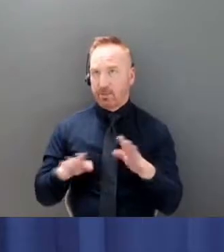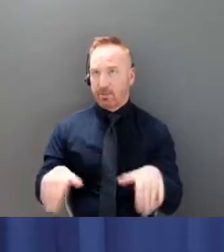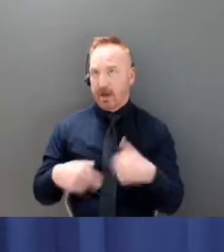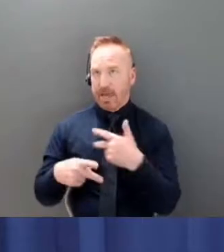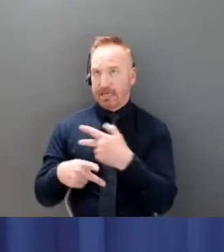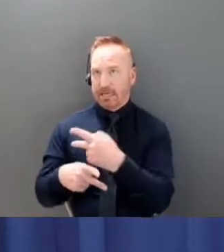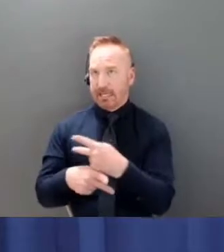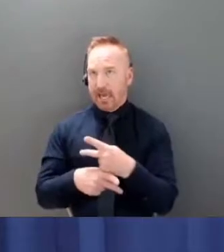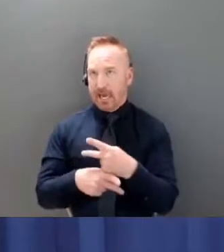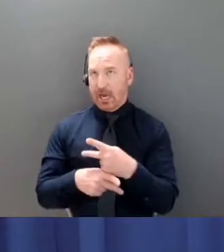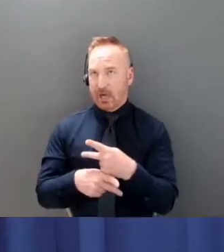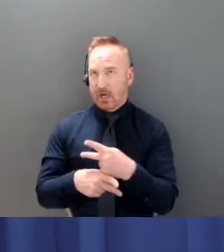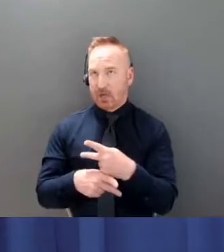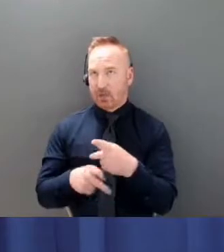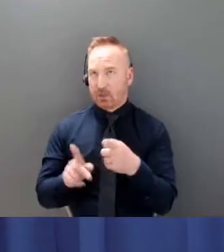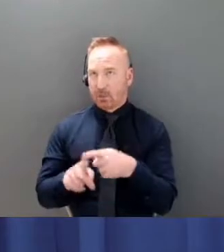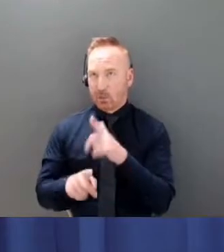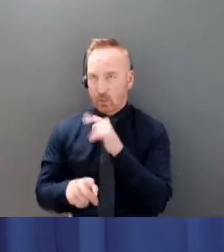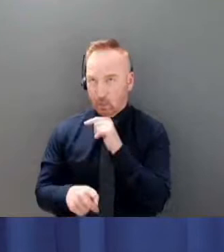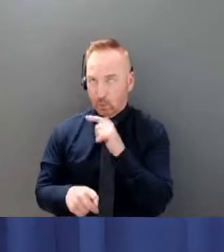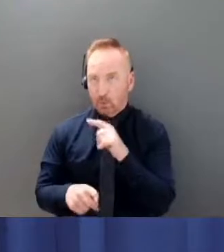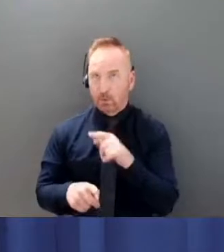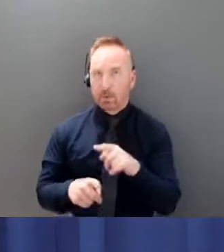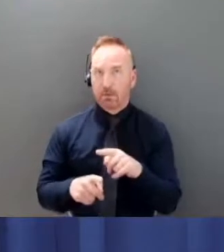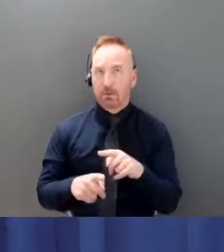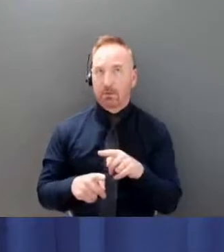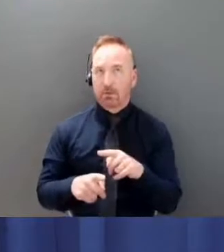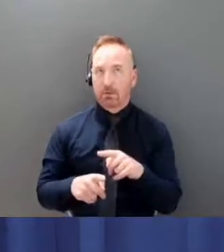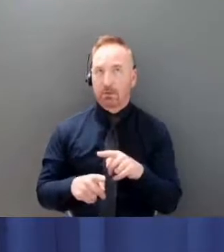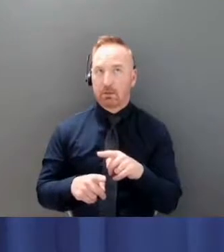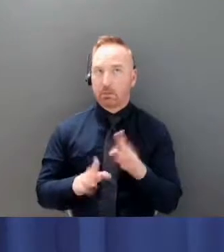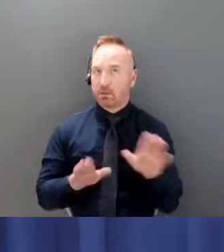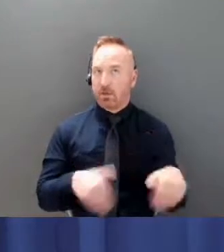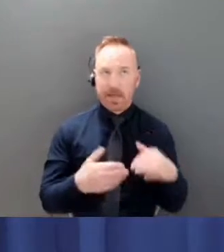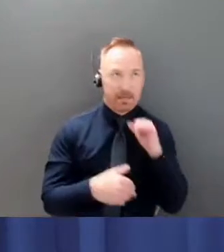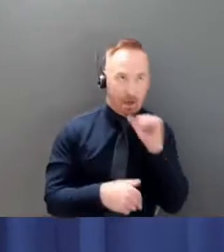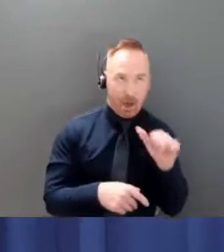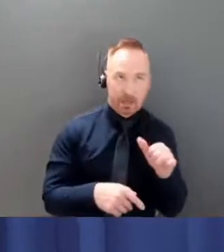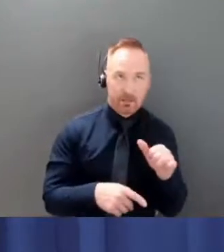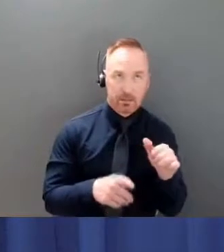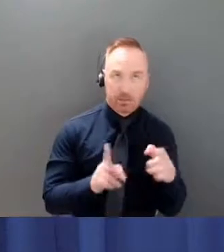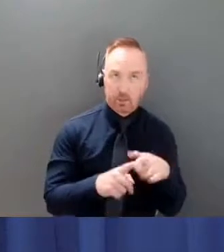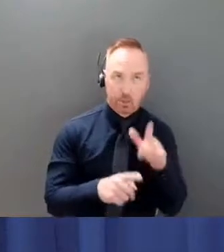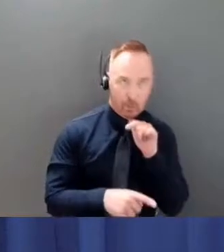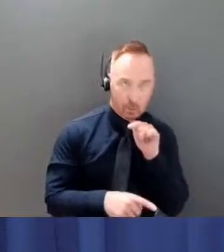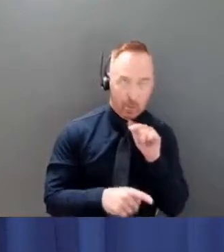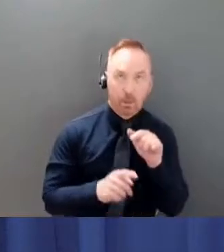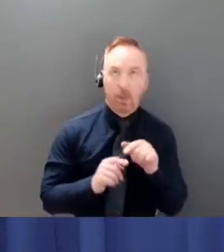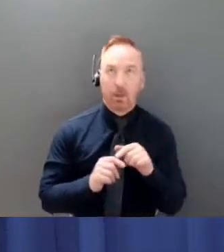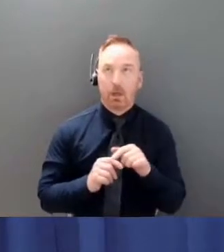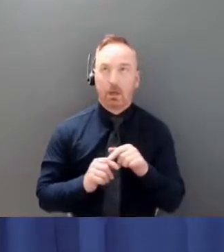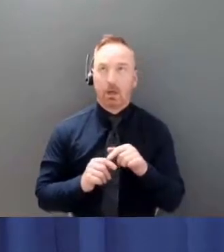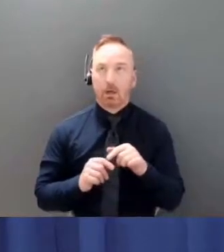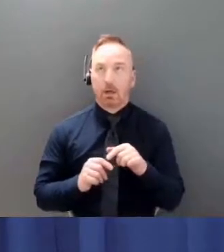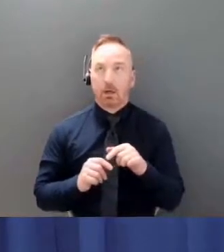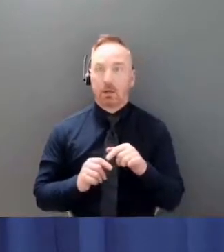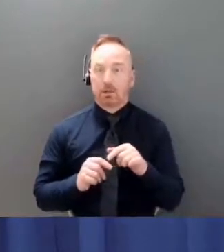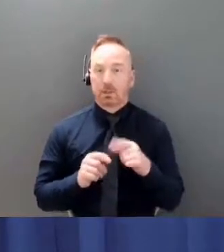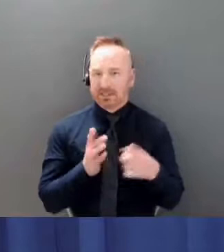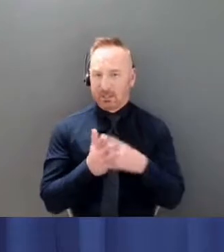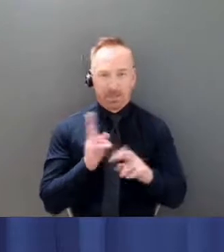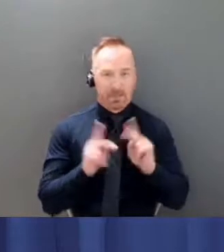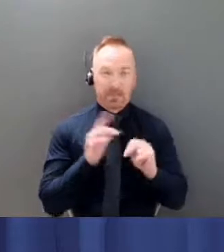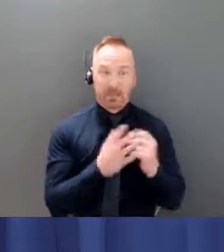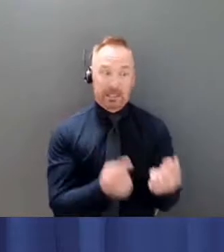unmet health needs, either because people don't come for care, and that's been a huge